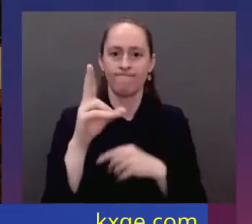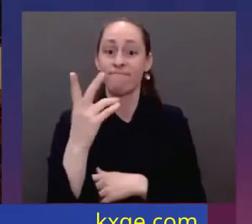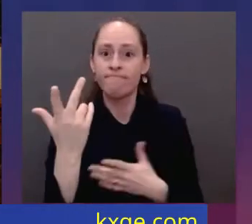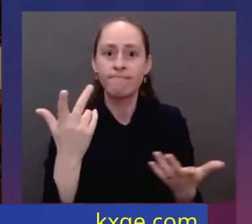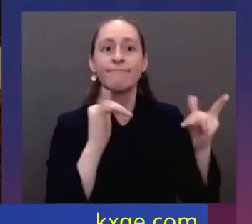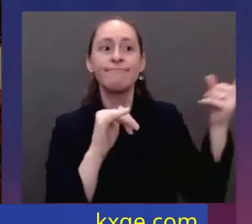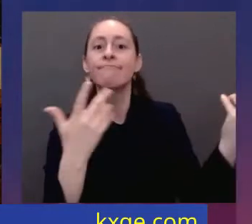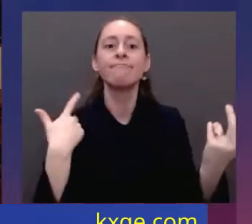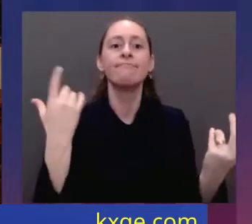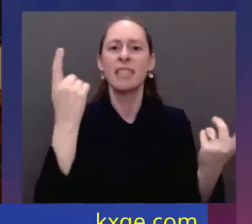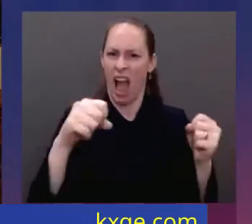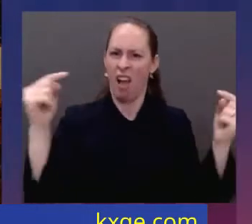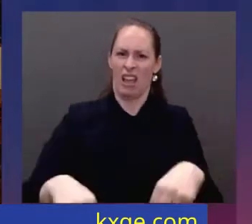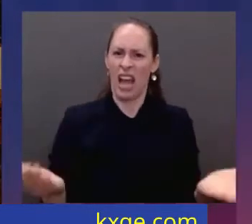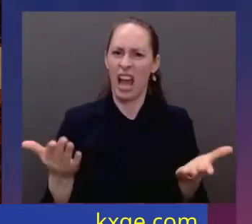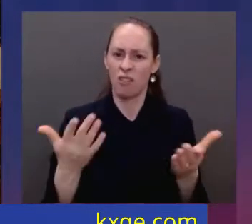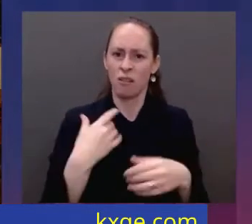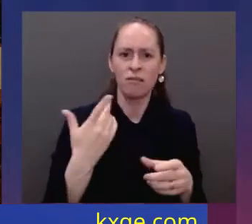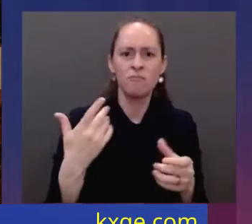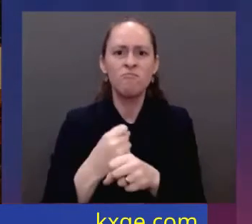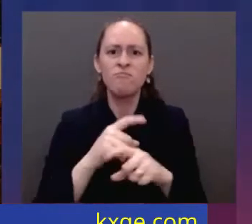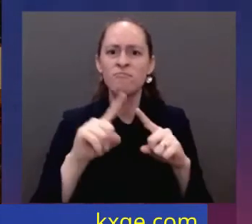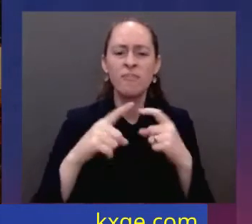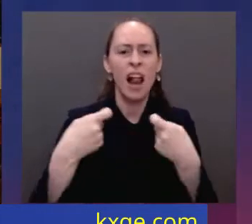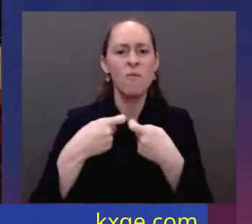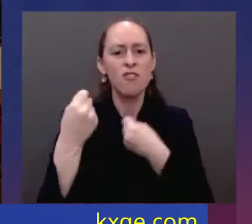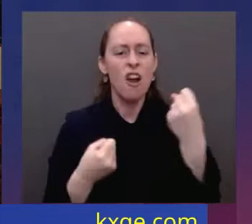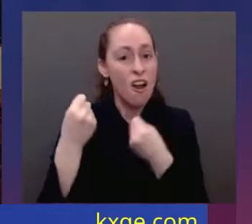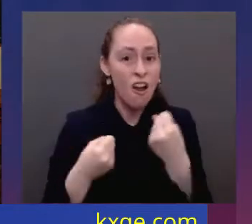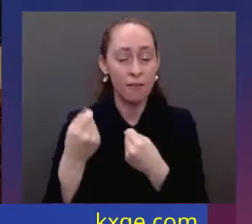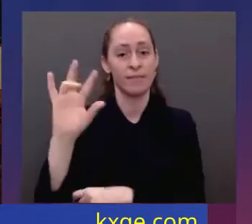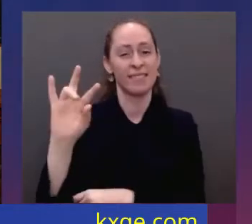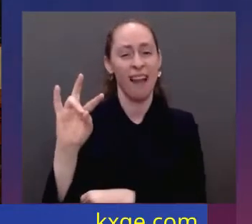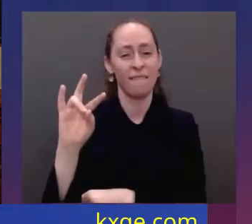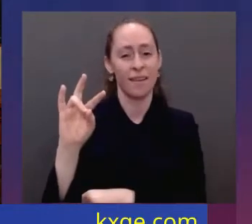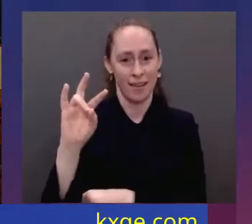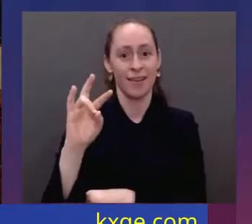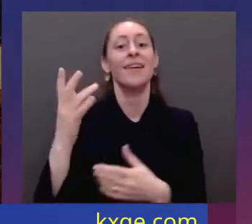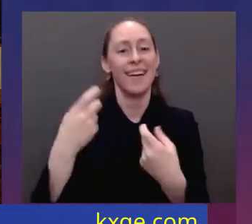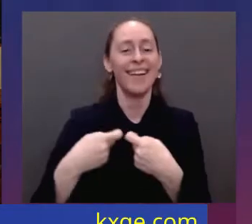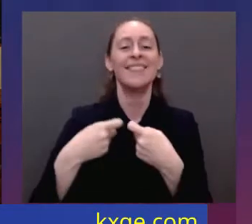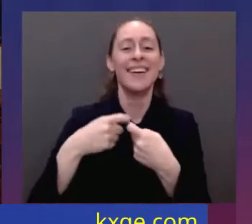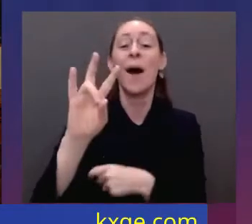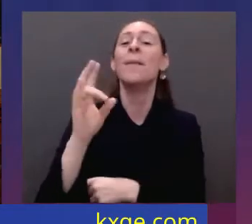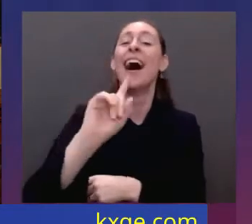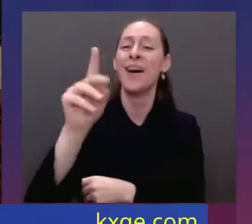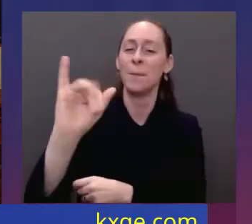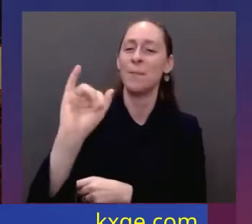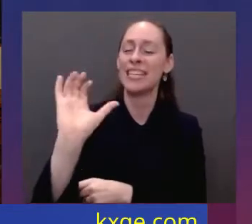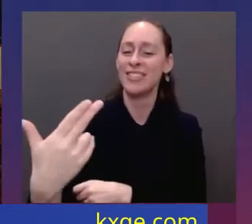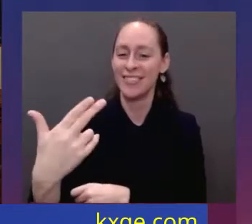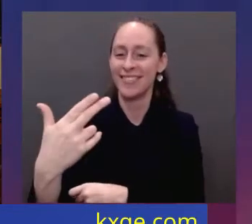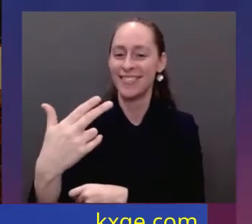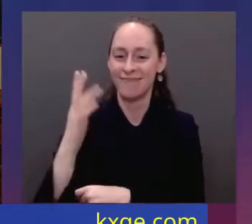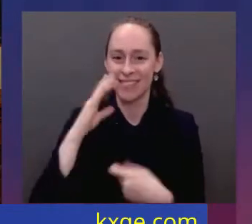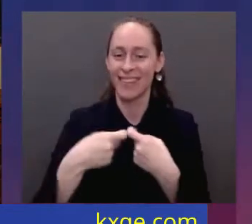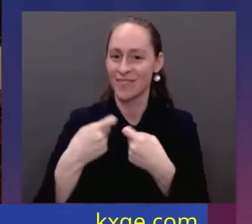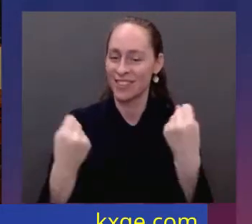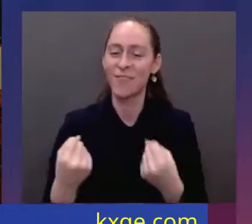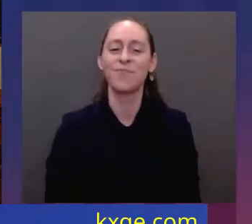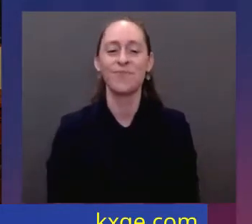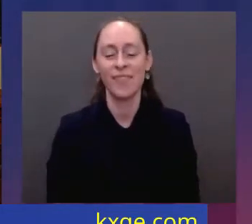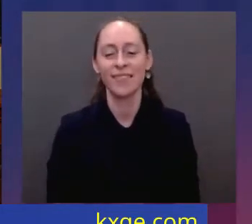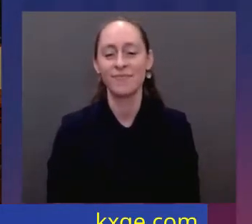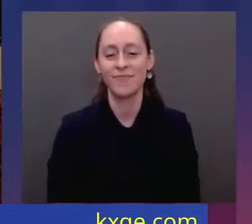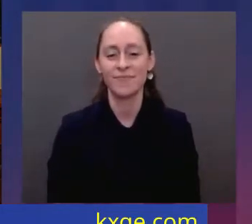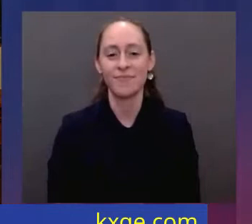in his history, $7 billion to build electric vehicles, creating 4,000 jobs in Michigan. All told, 369,000 new manufacturing jobs were created in America